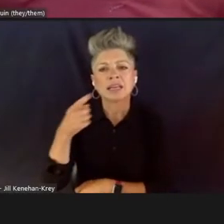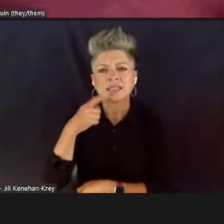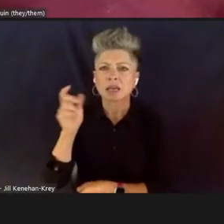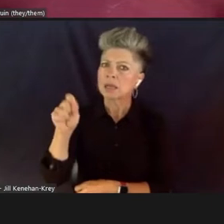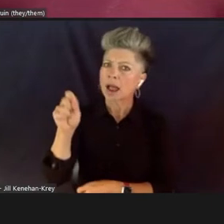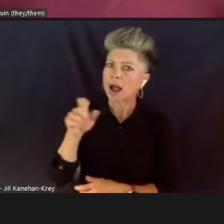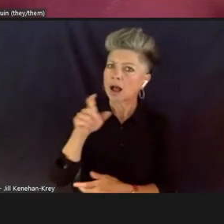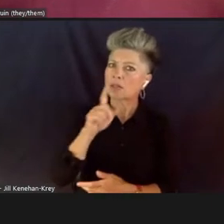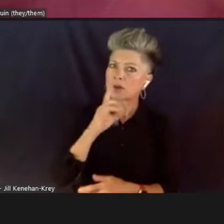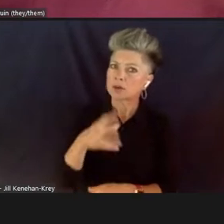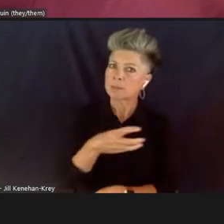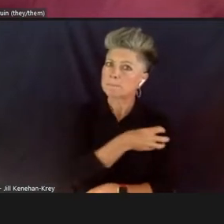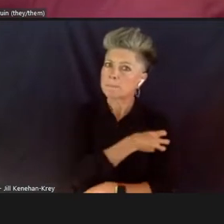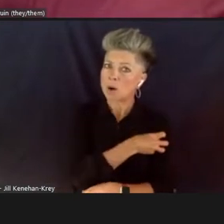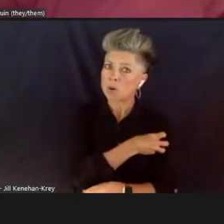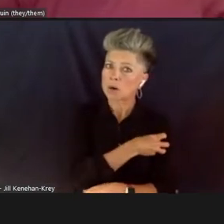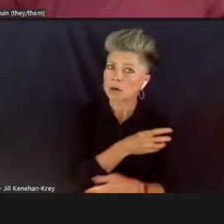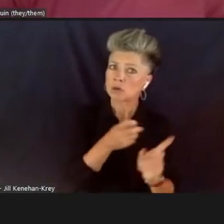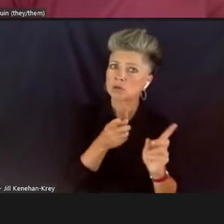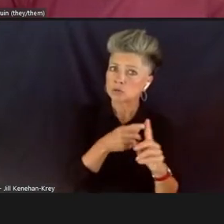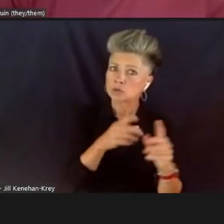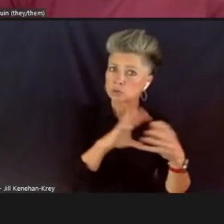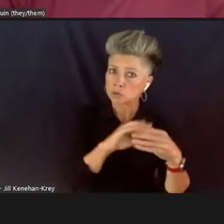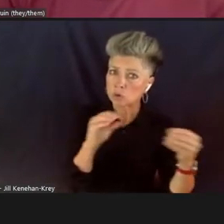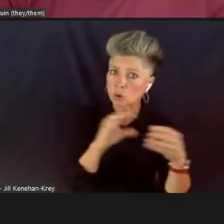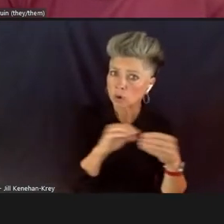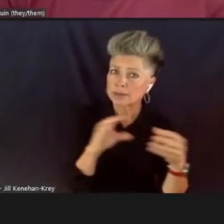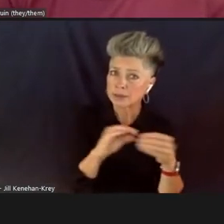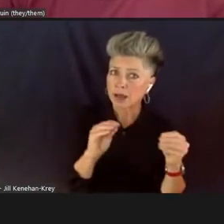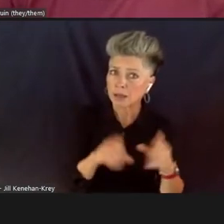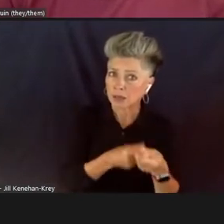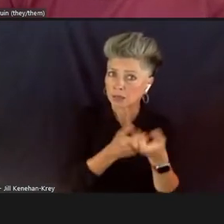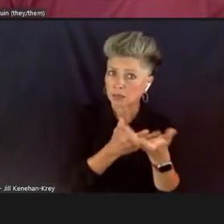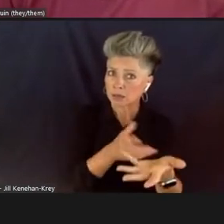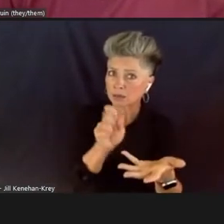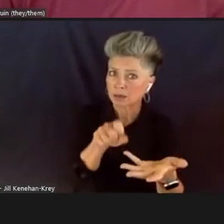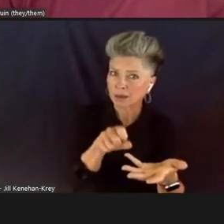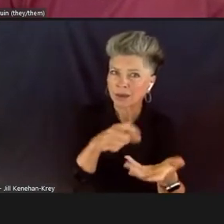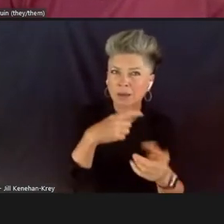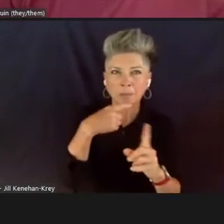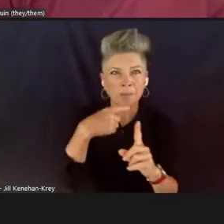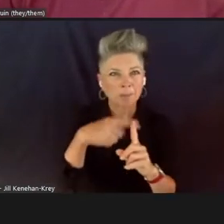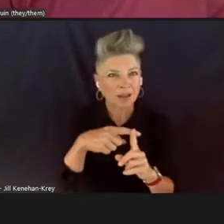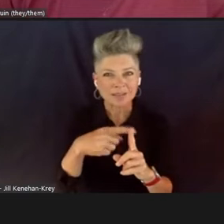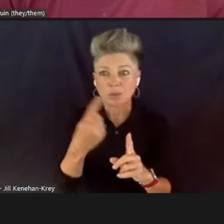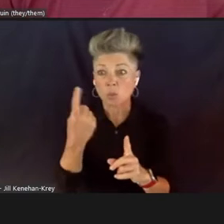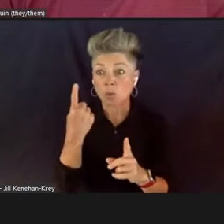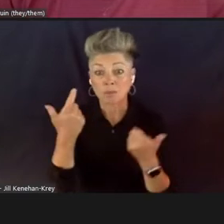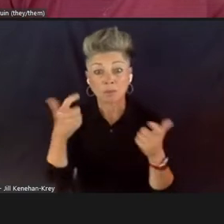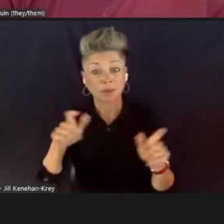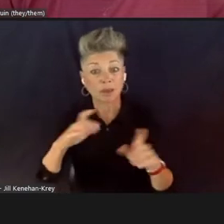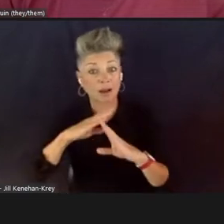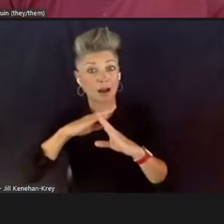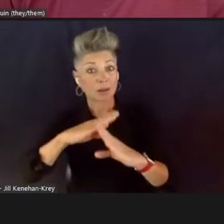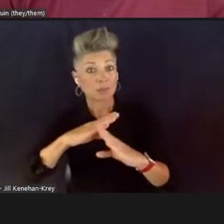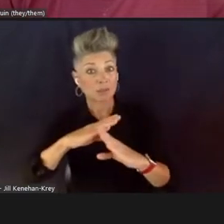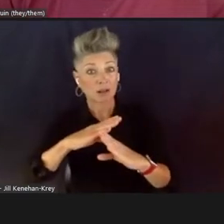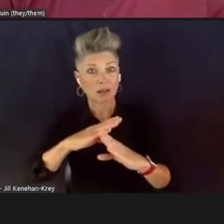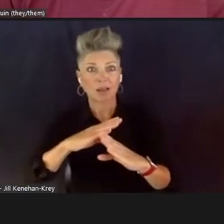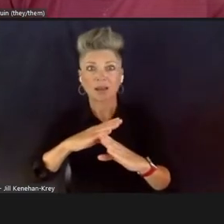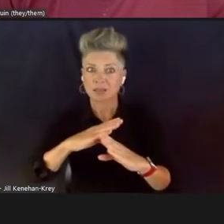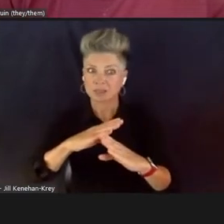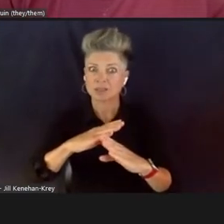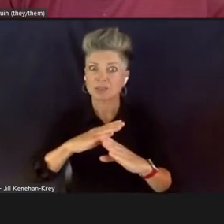you know, there is power to storytelling, and at the same time, and one of the biggest obstacles to that is shifting